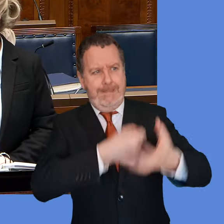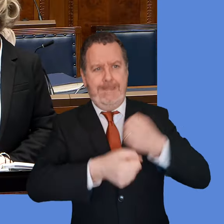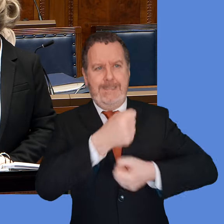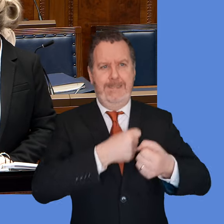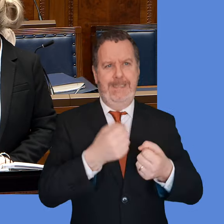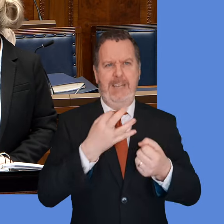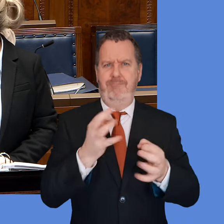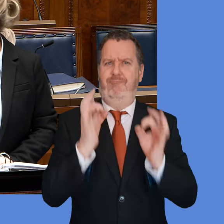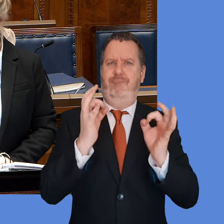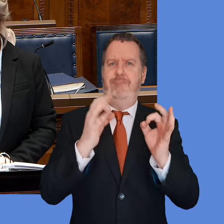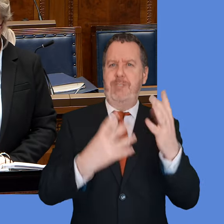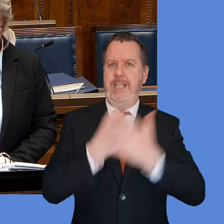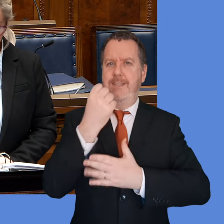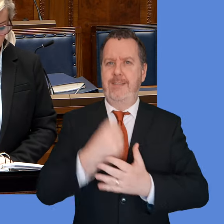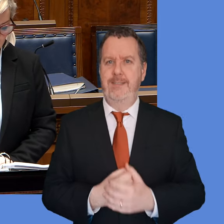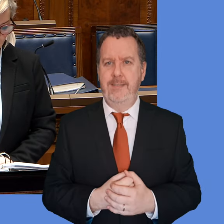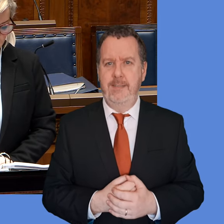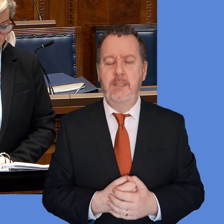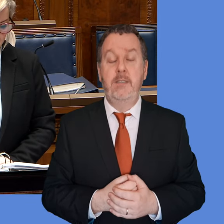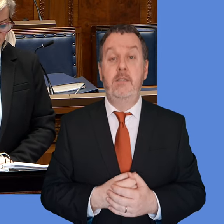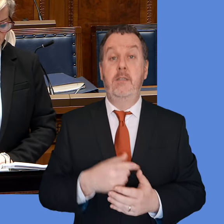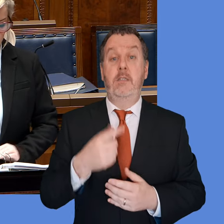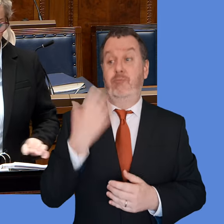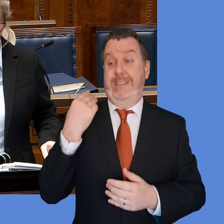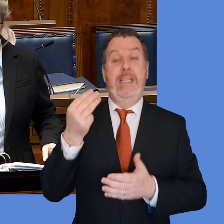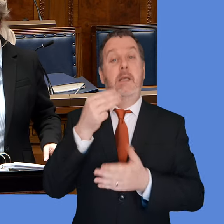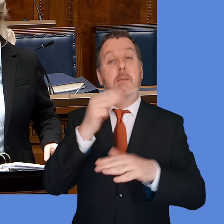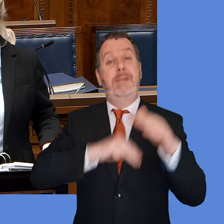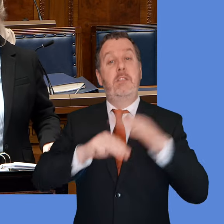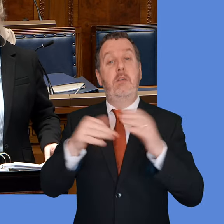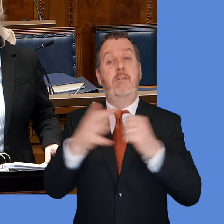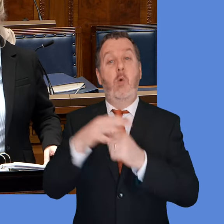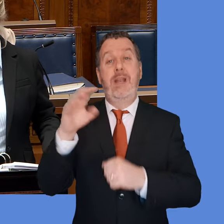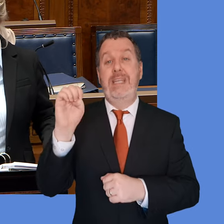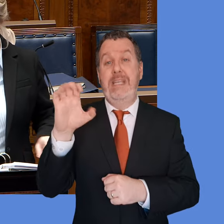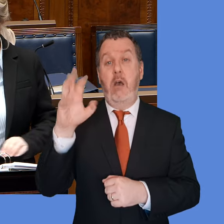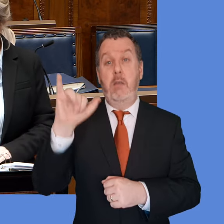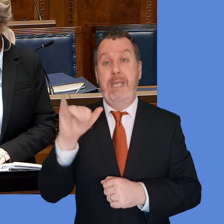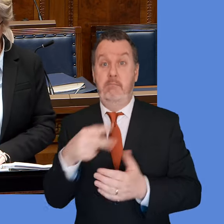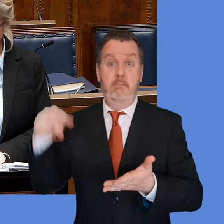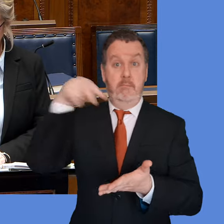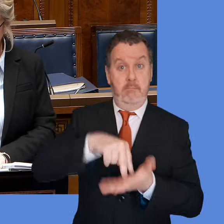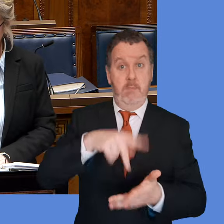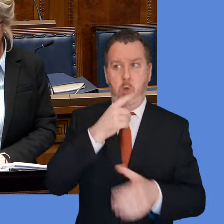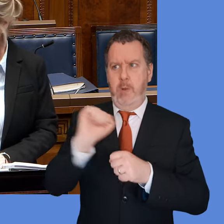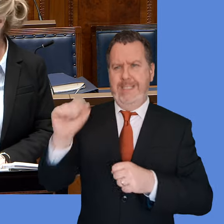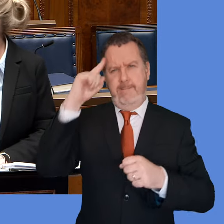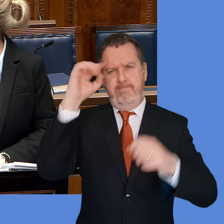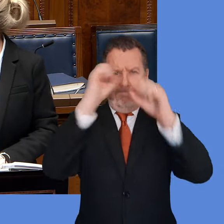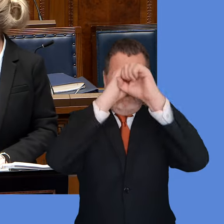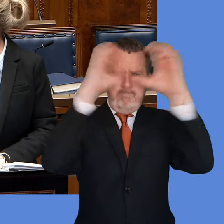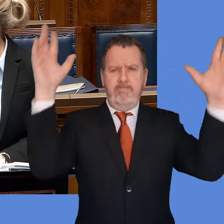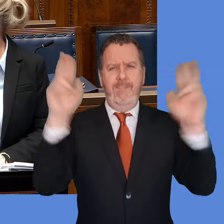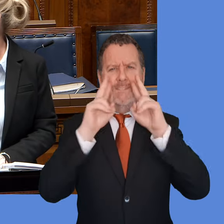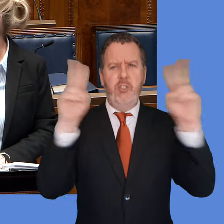just before question time the economy minister took to his feet to set out his economic vision and he also referred to the need for a regionally balanced